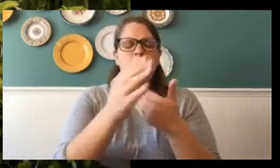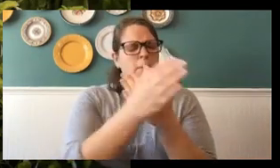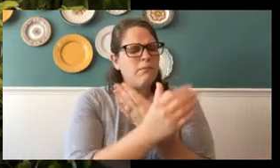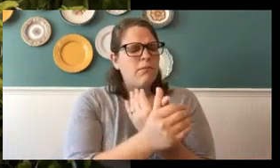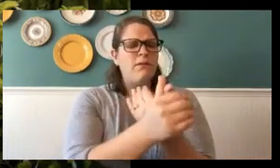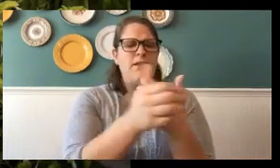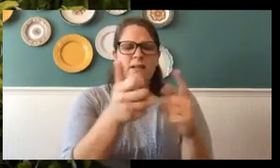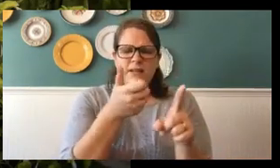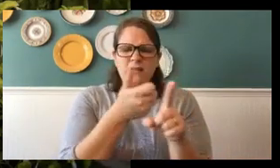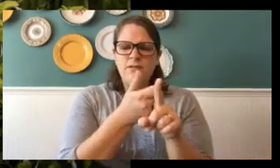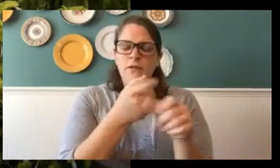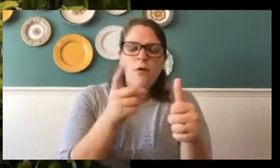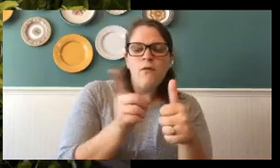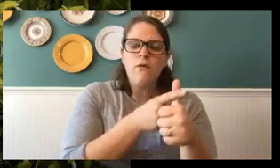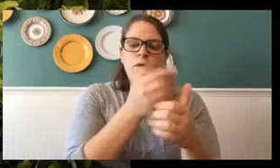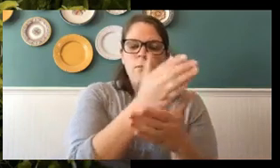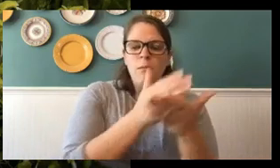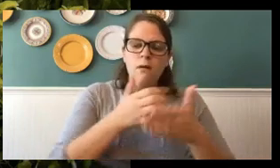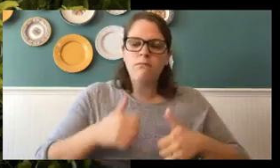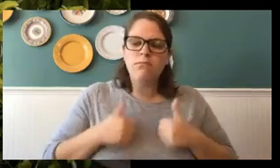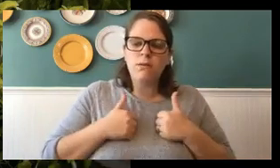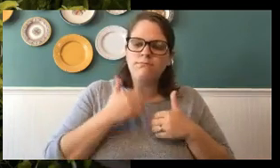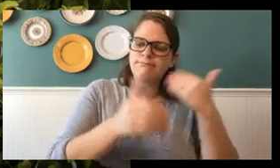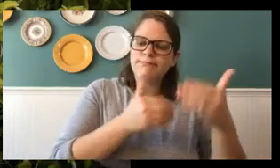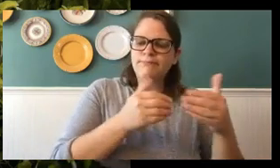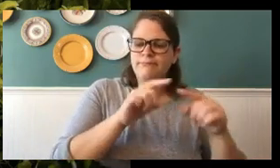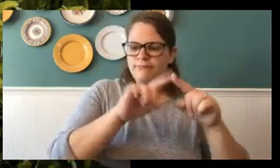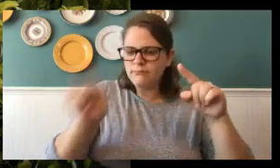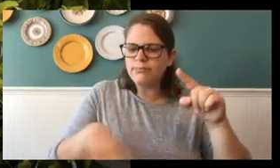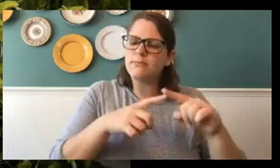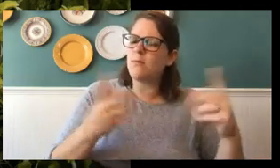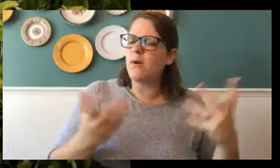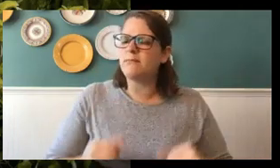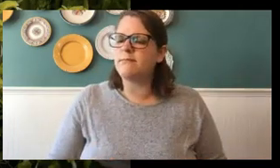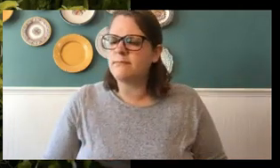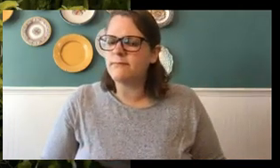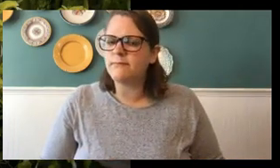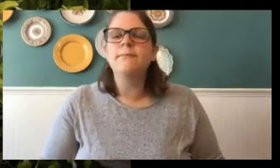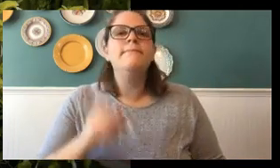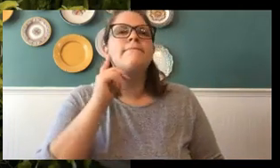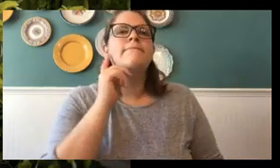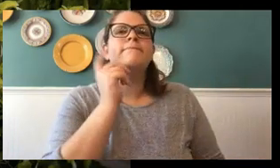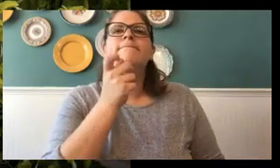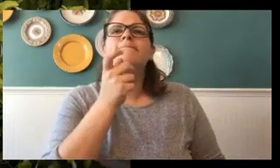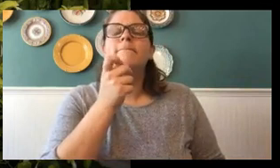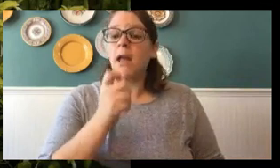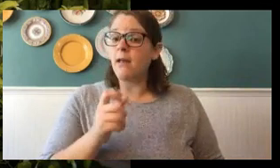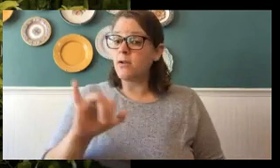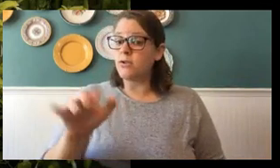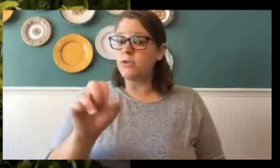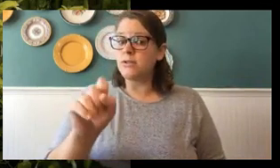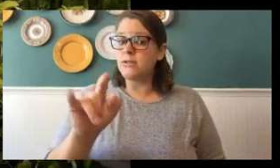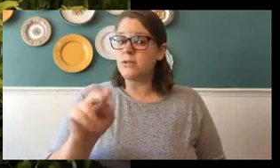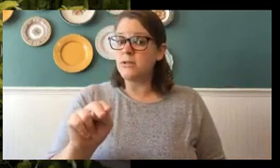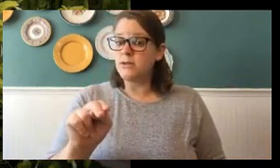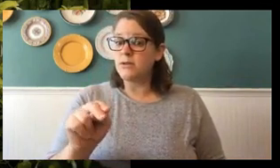first stage in its life cycle? Let's see, who can I hear out there? Oh, I think I hear Justin. Did